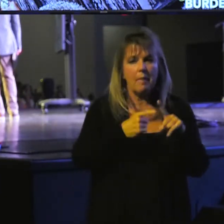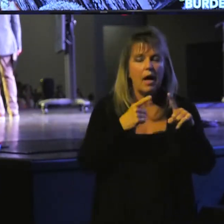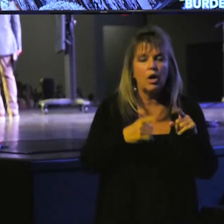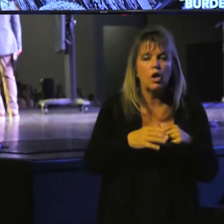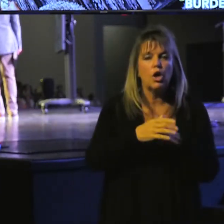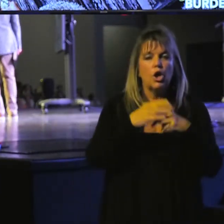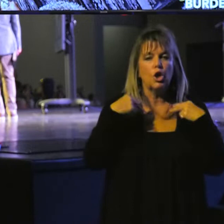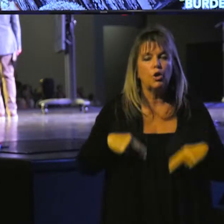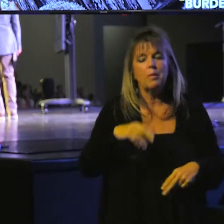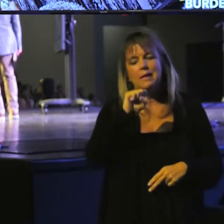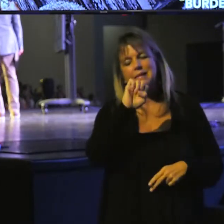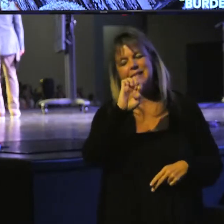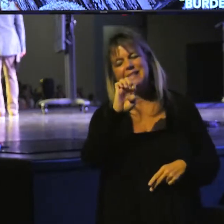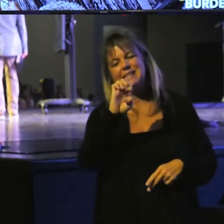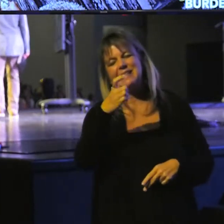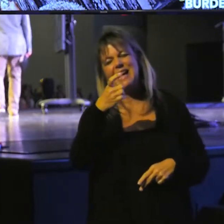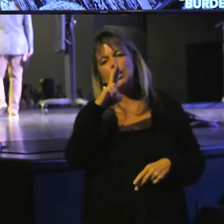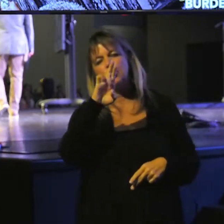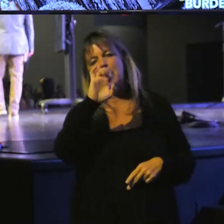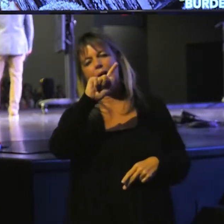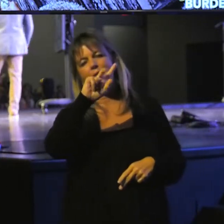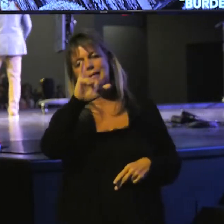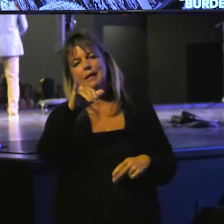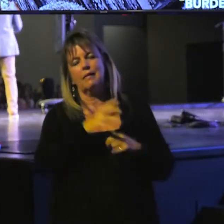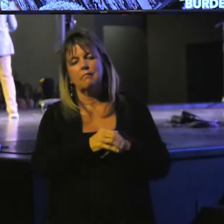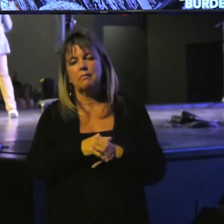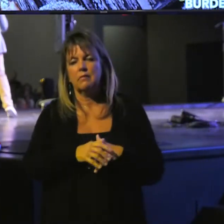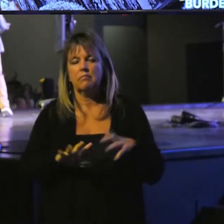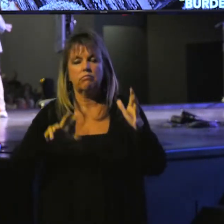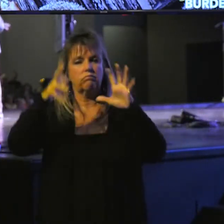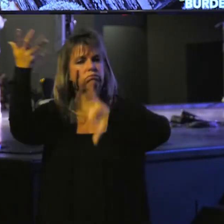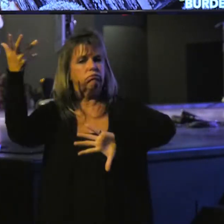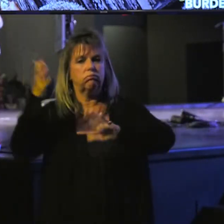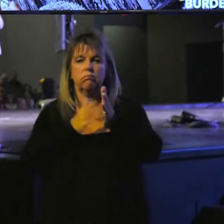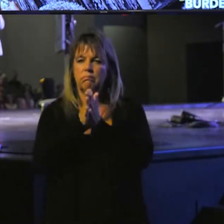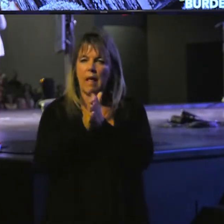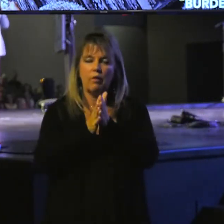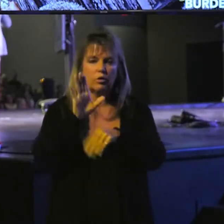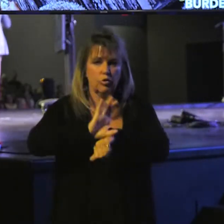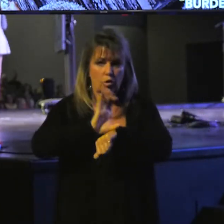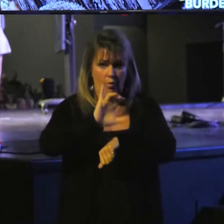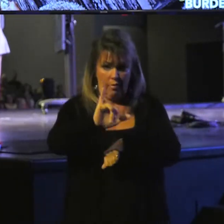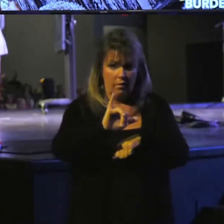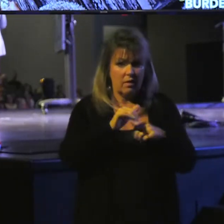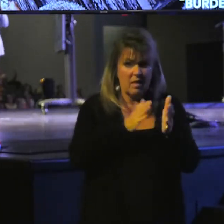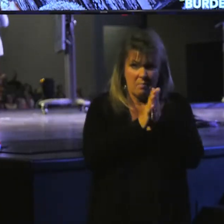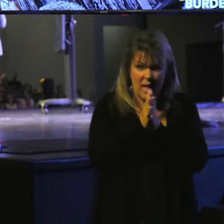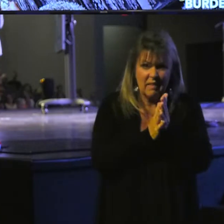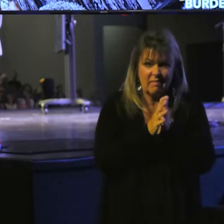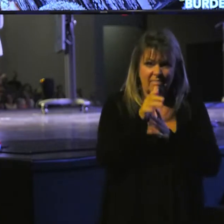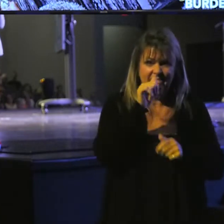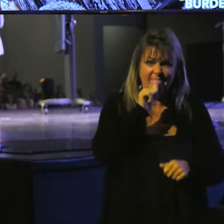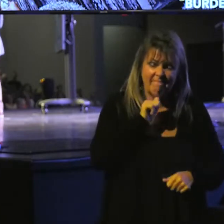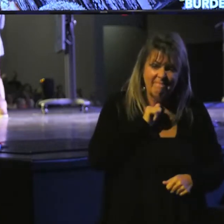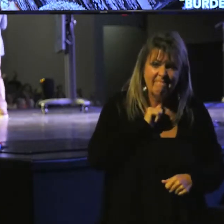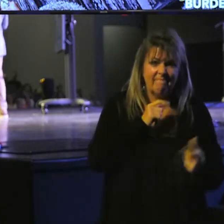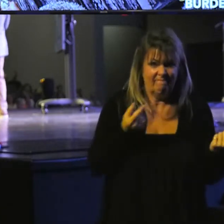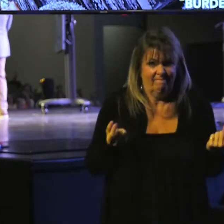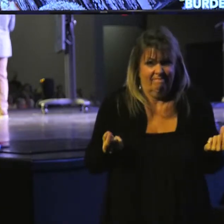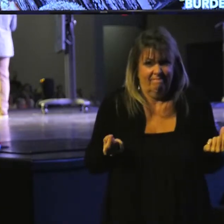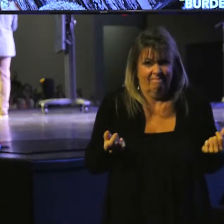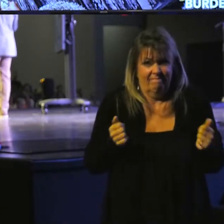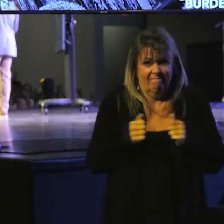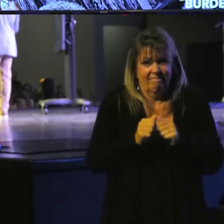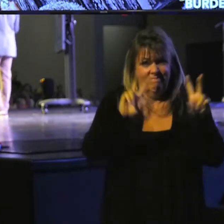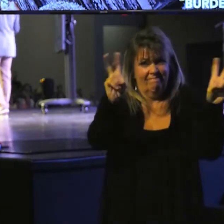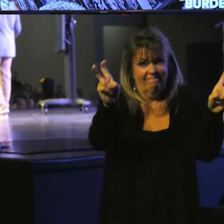sexuality. We know that this is ripping apart the United Methodist church. That denomination is dealing with what do we do with